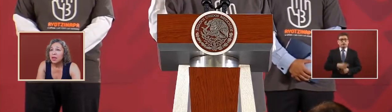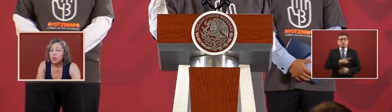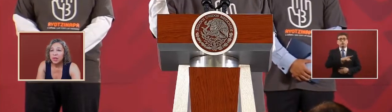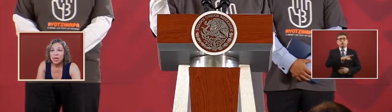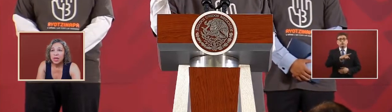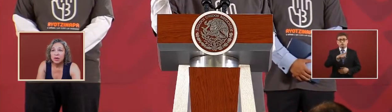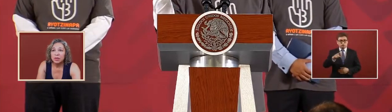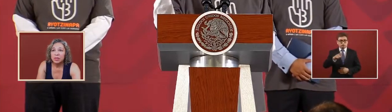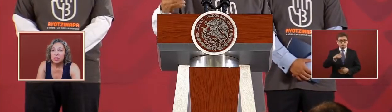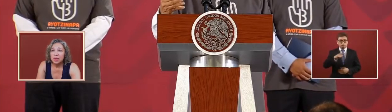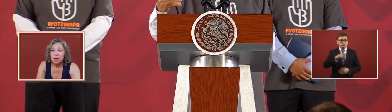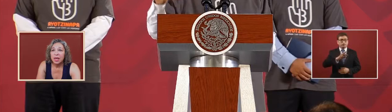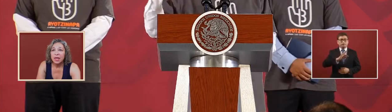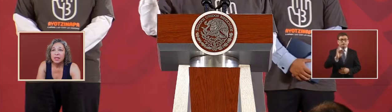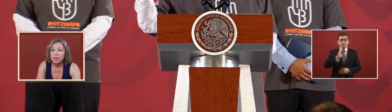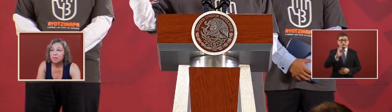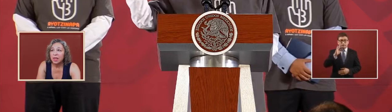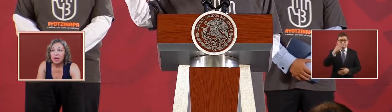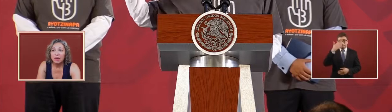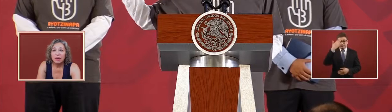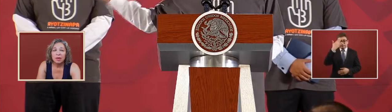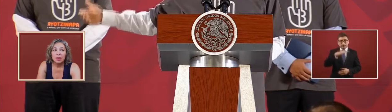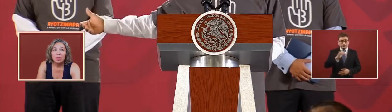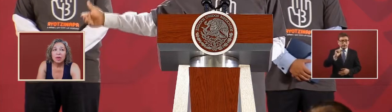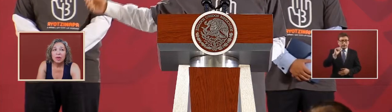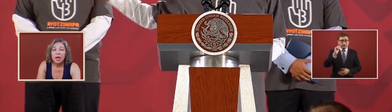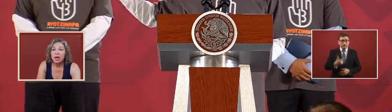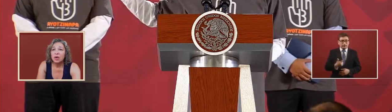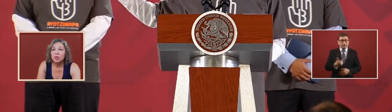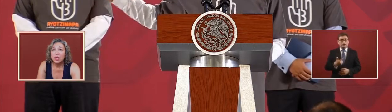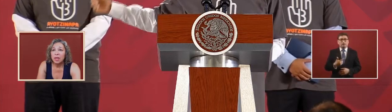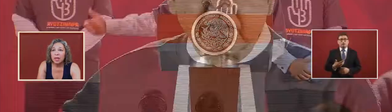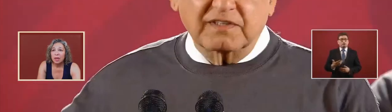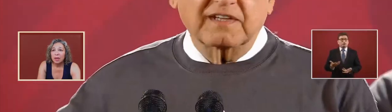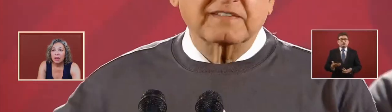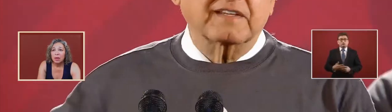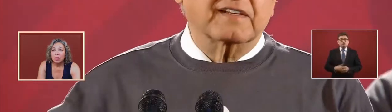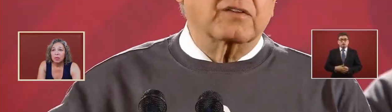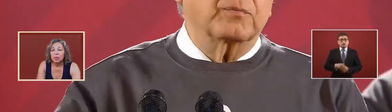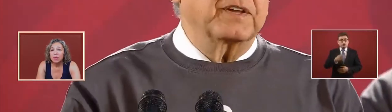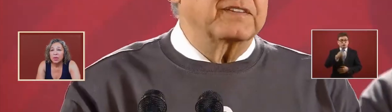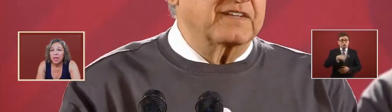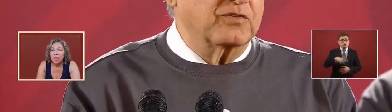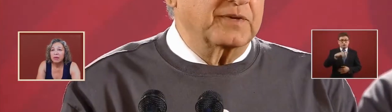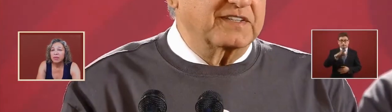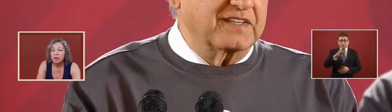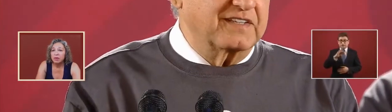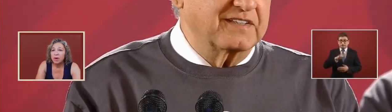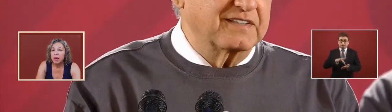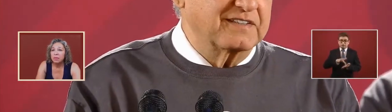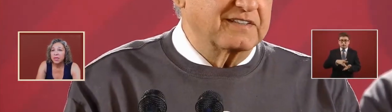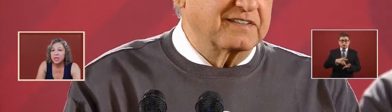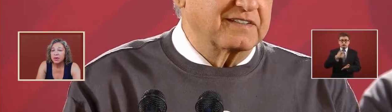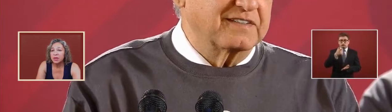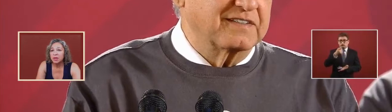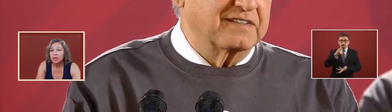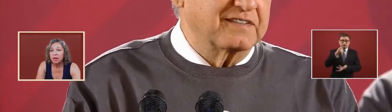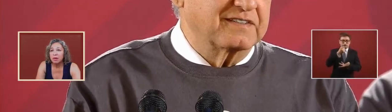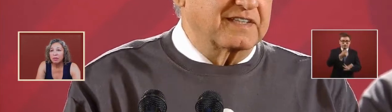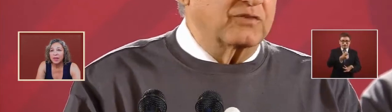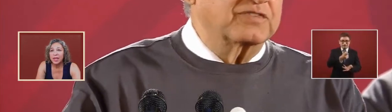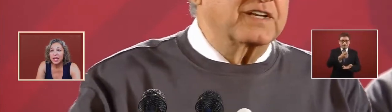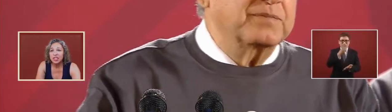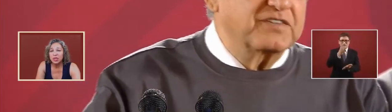people that knows something not only will they have their uh material